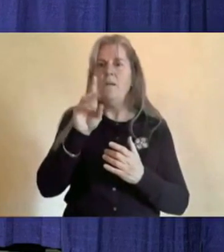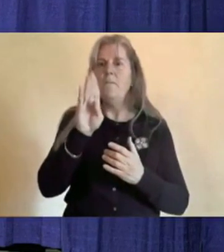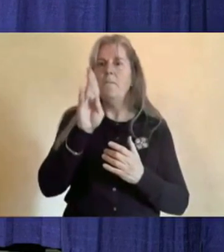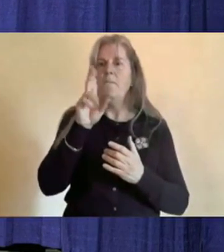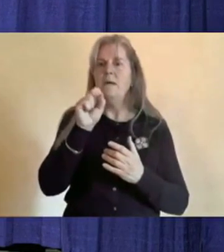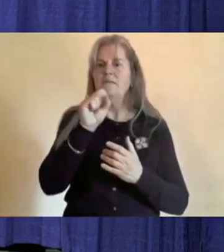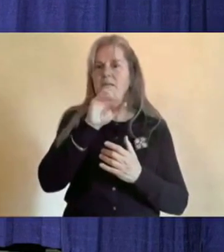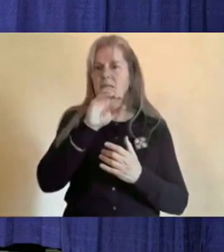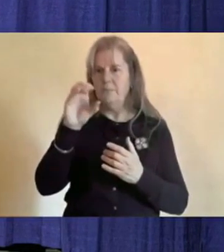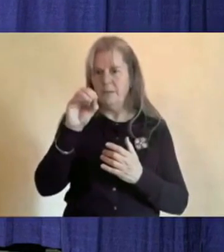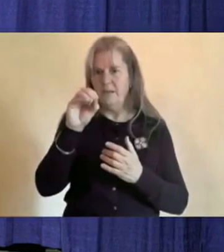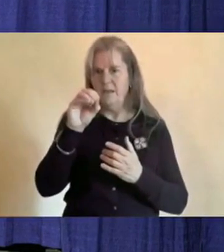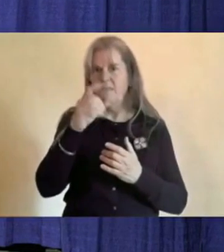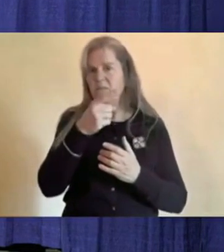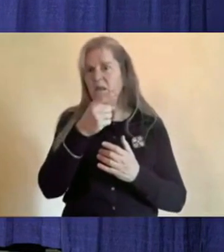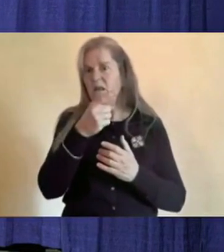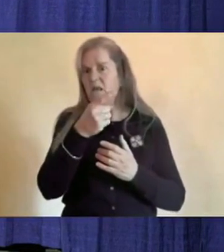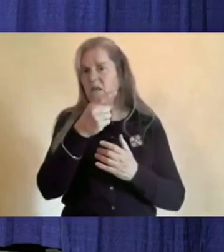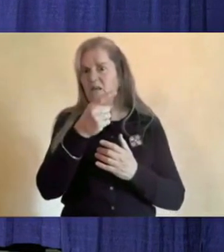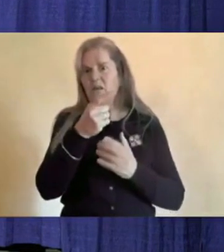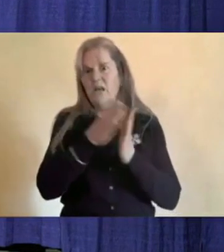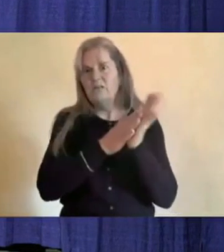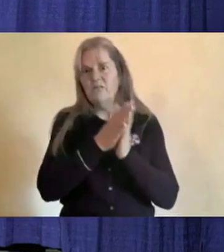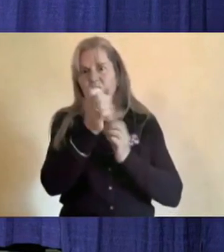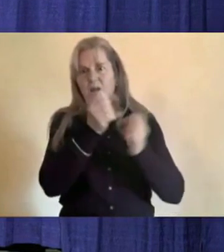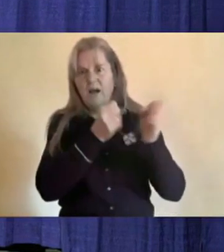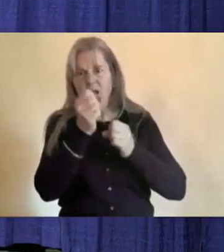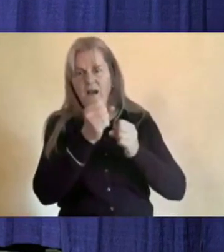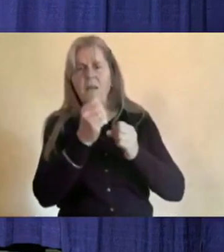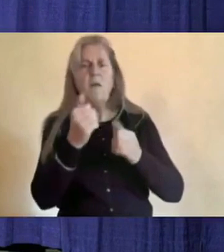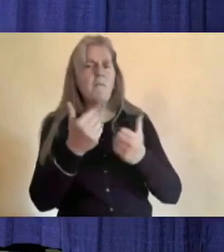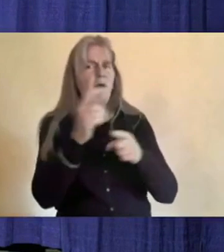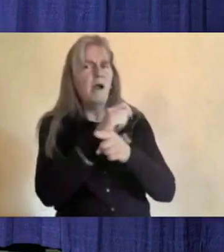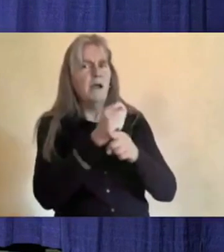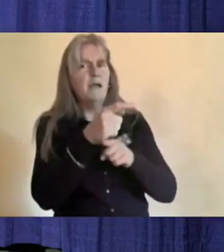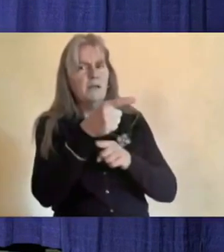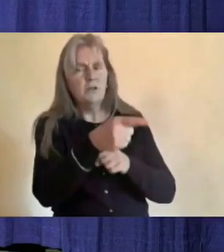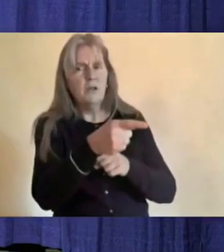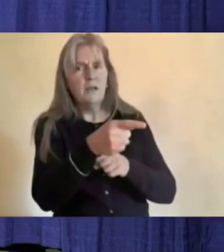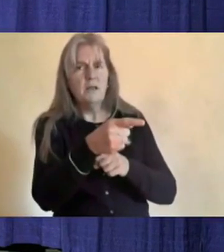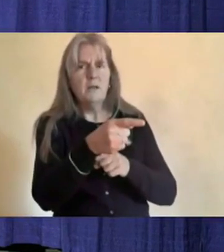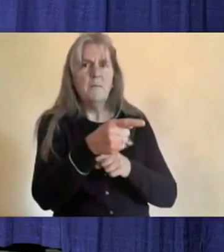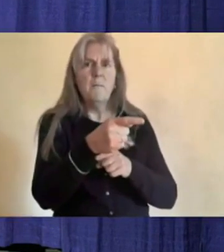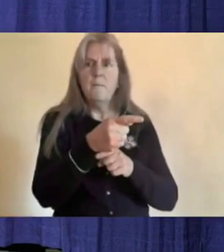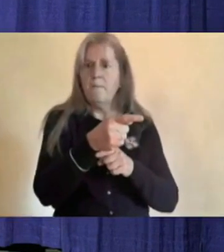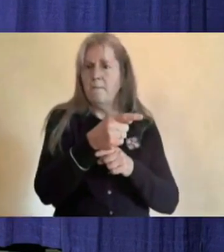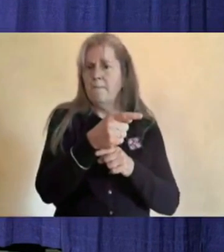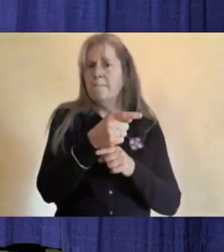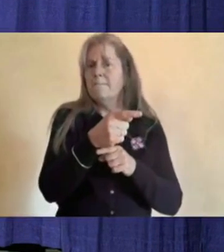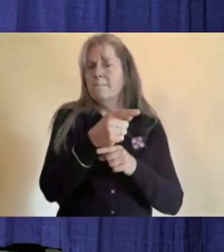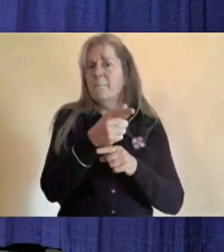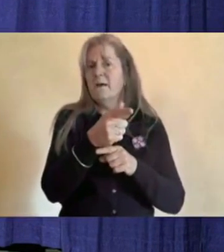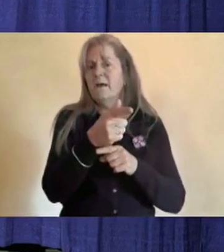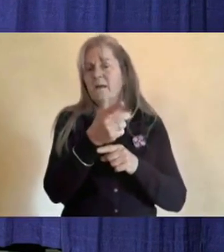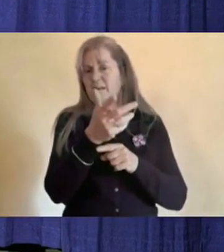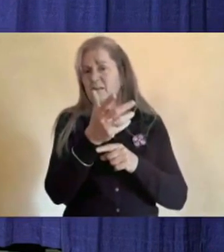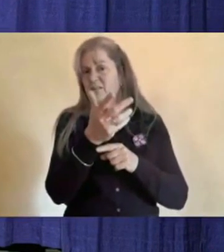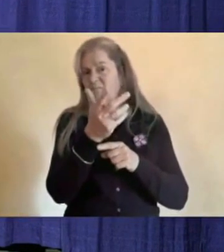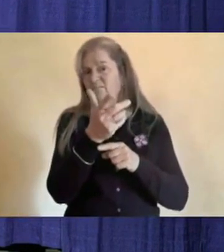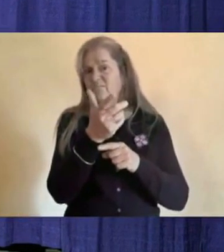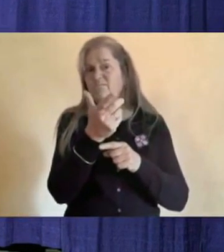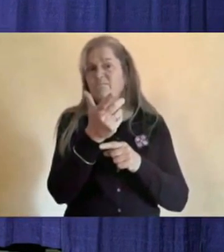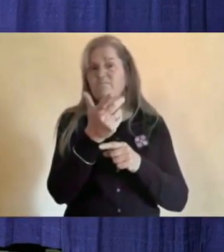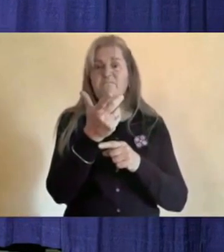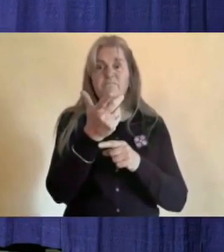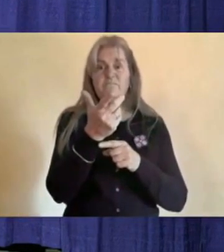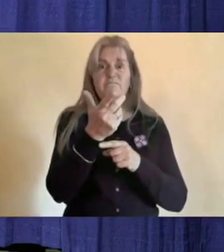provide, well, there is training provided, but hopefully work with students going forward and round out